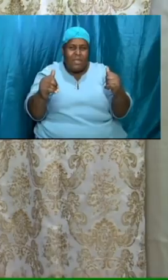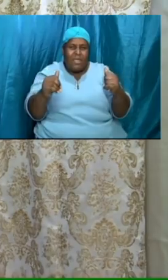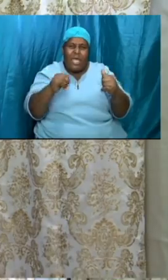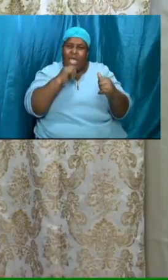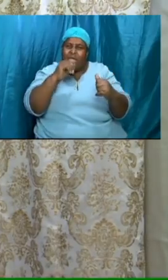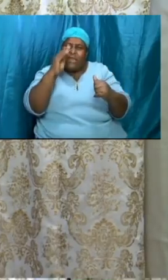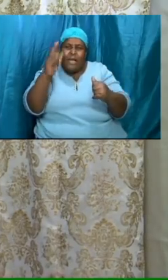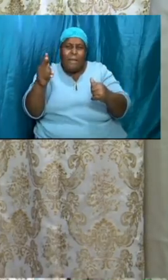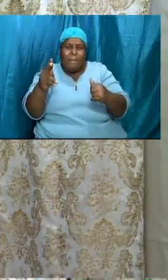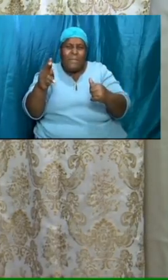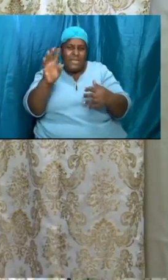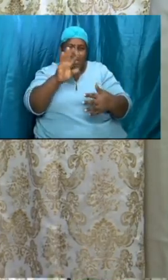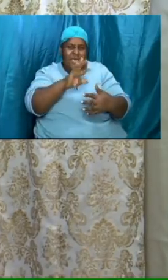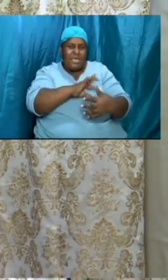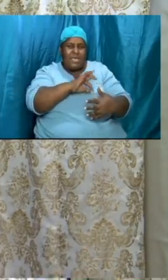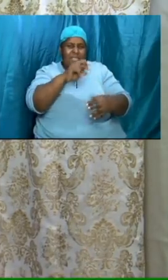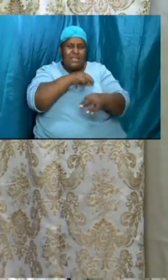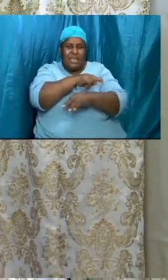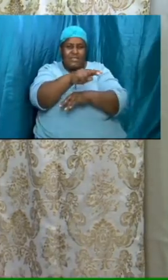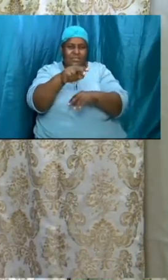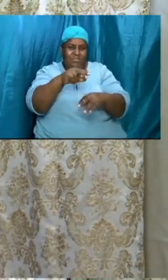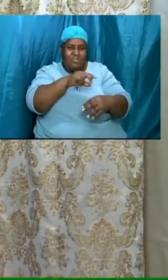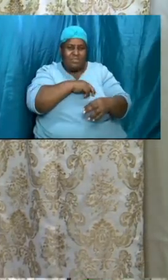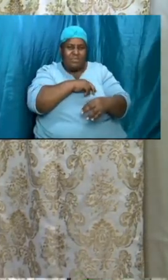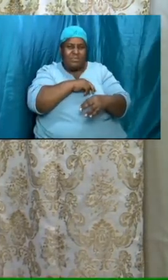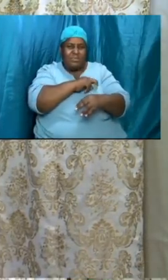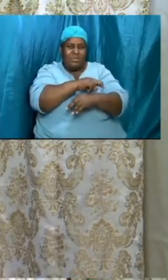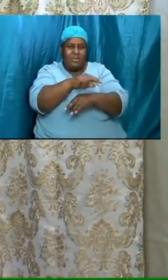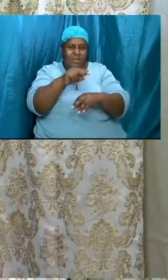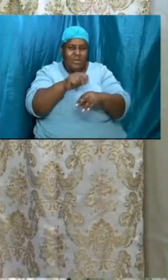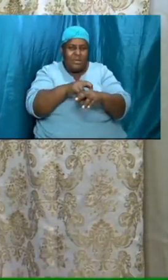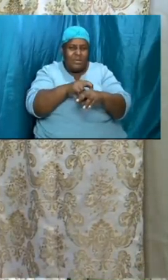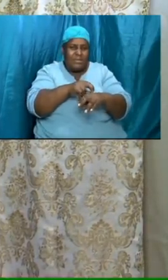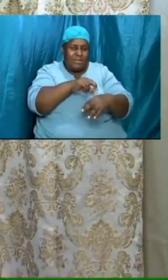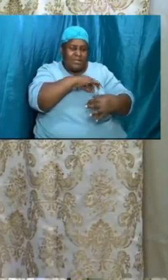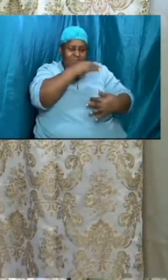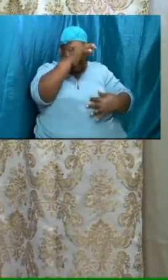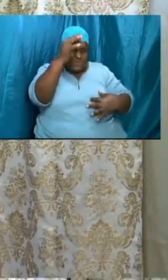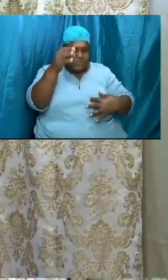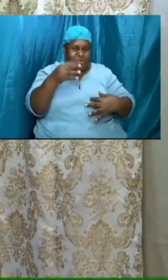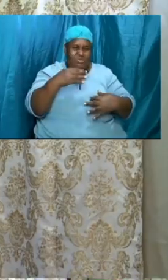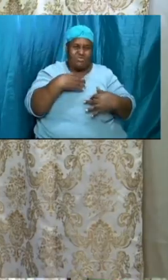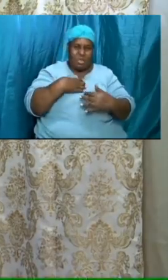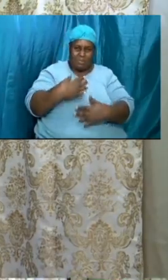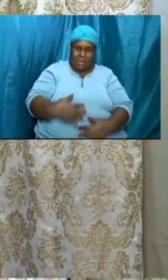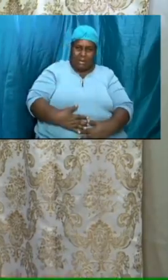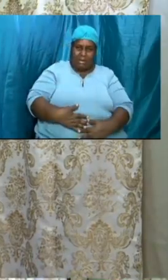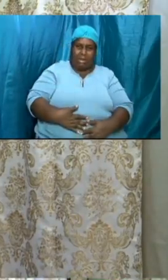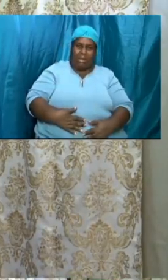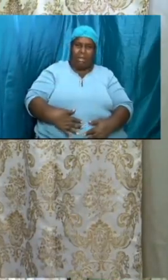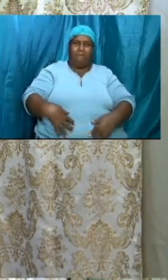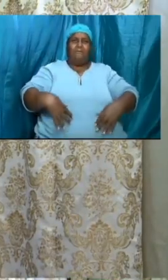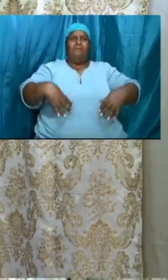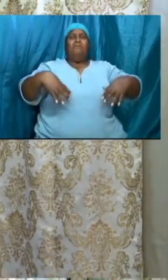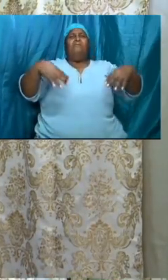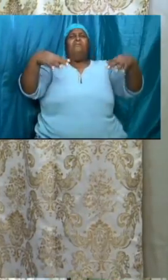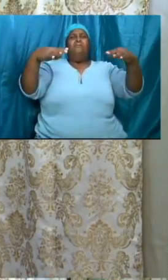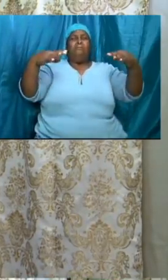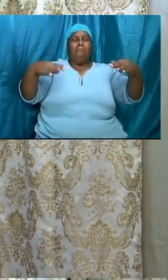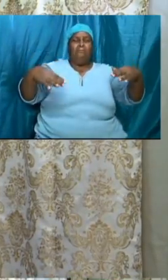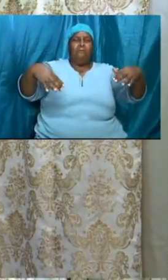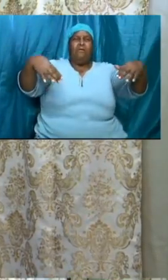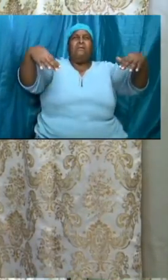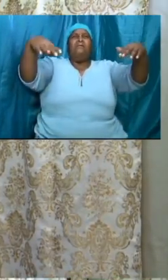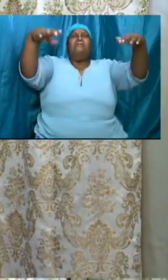beings floating around in heaven but we will be real physical